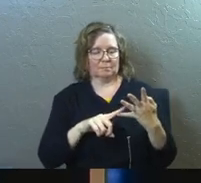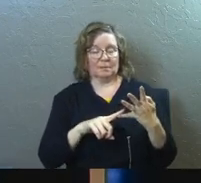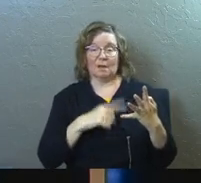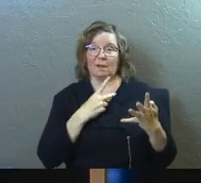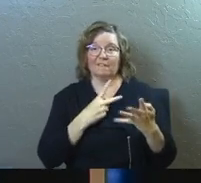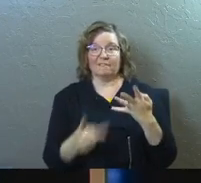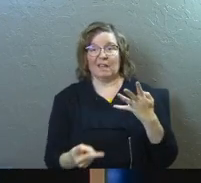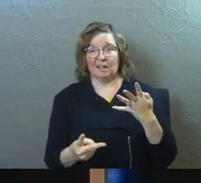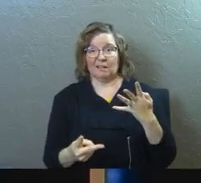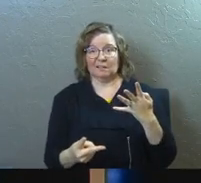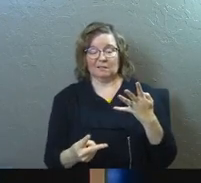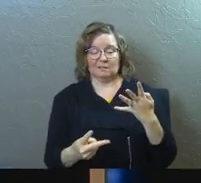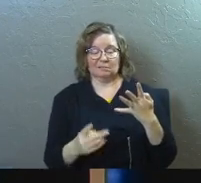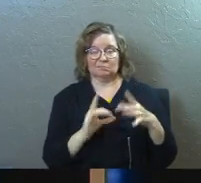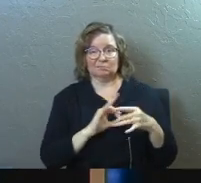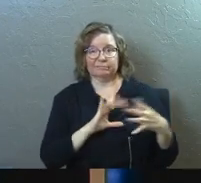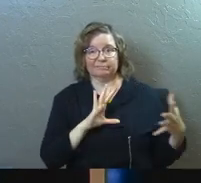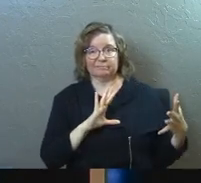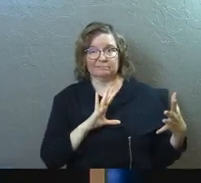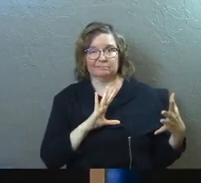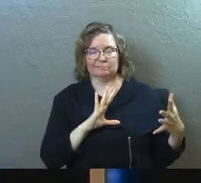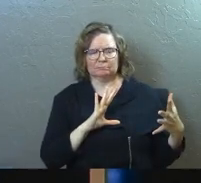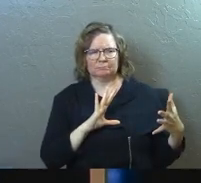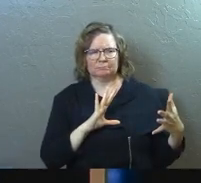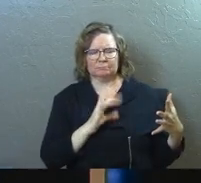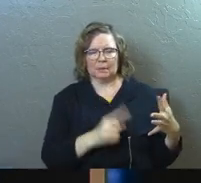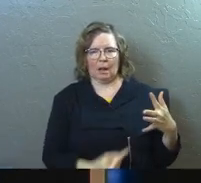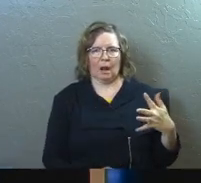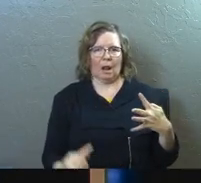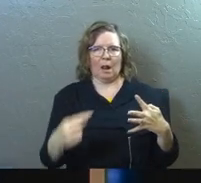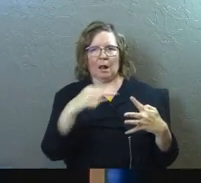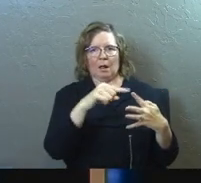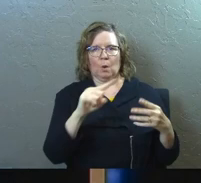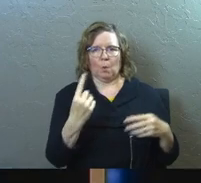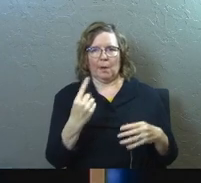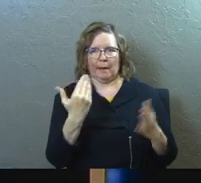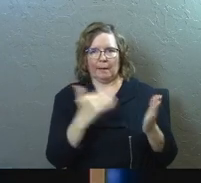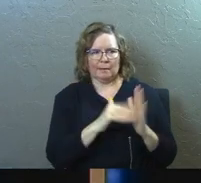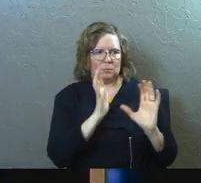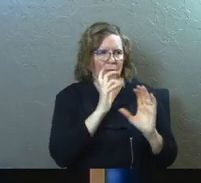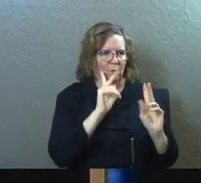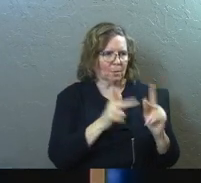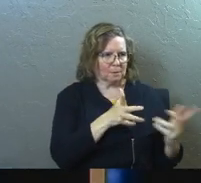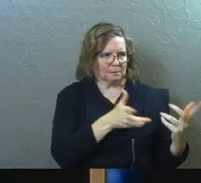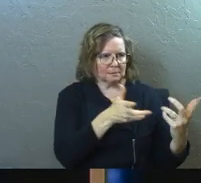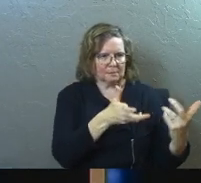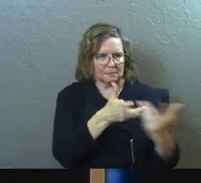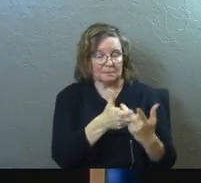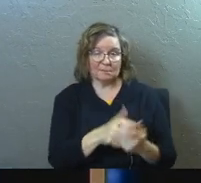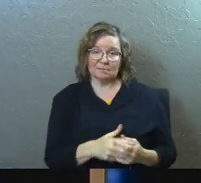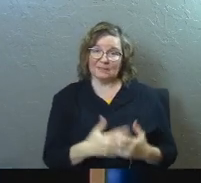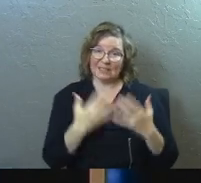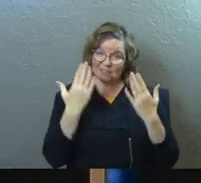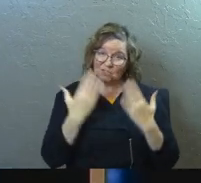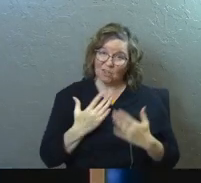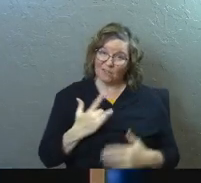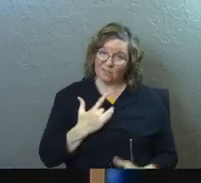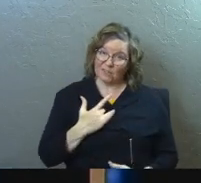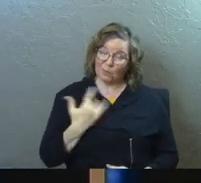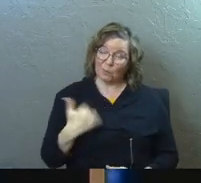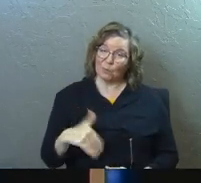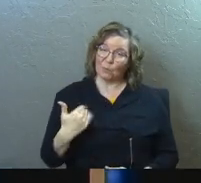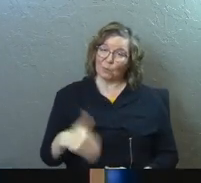start back at number one. You're like, well, that's dark. I know, but isn't that sometimes the way it's done?